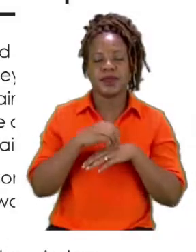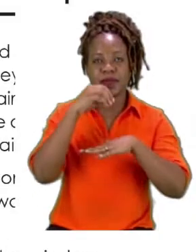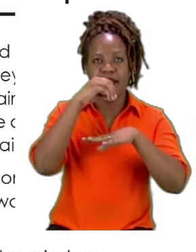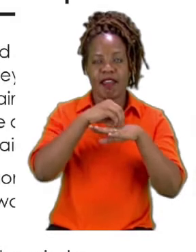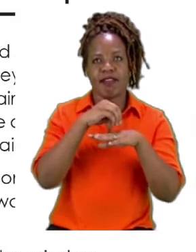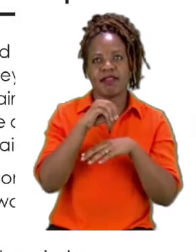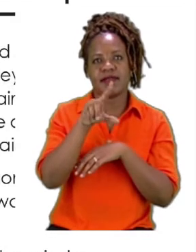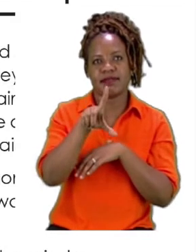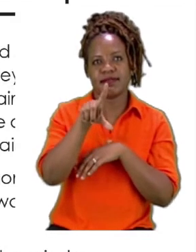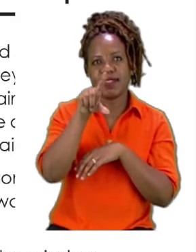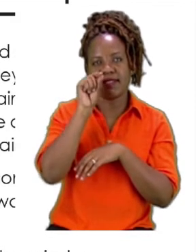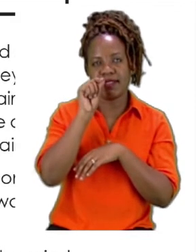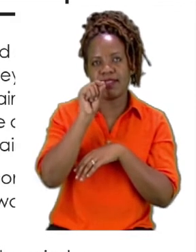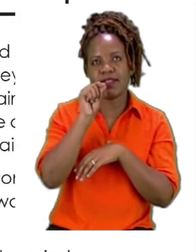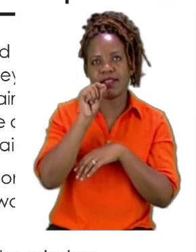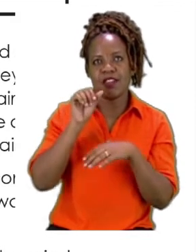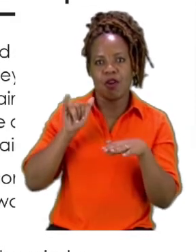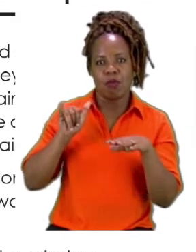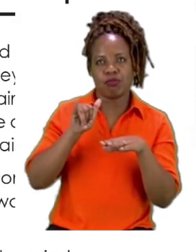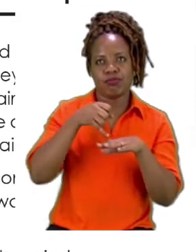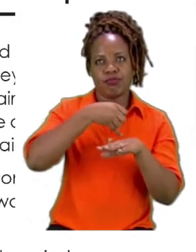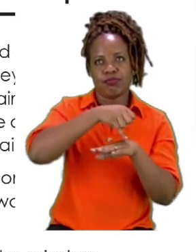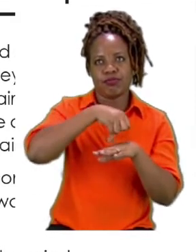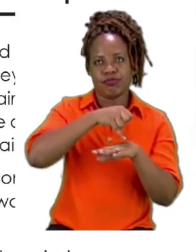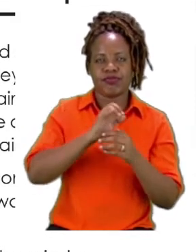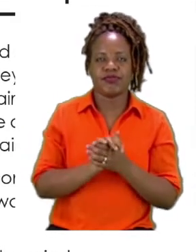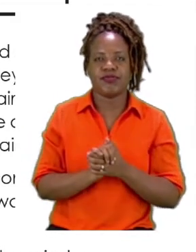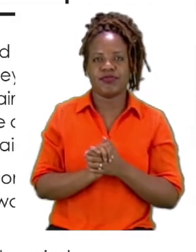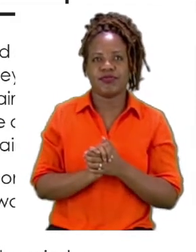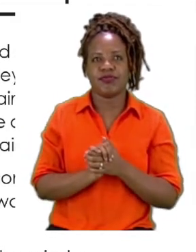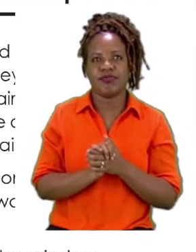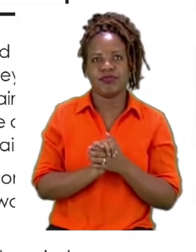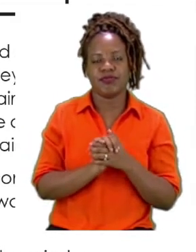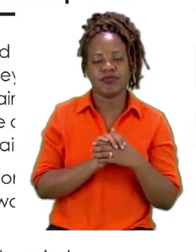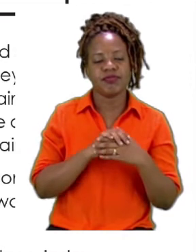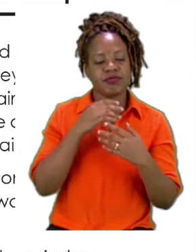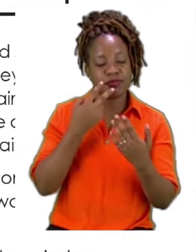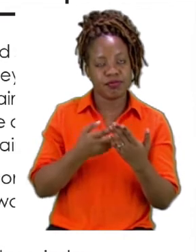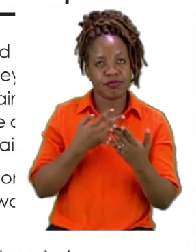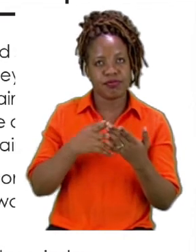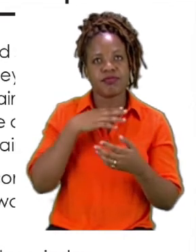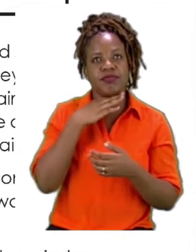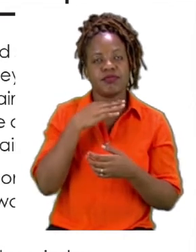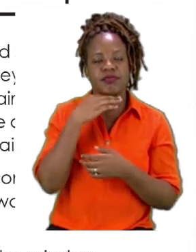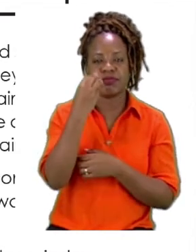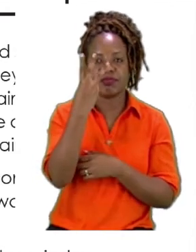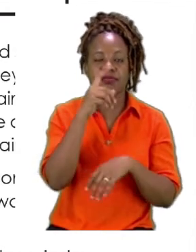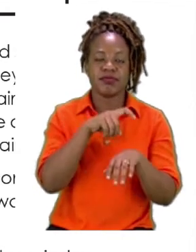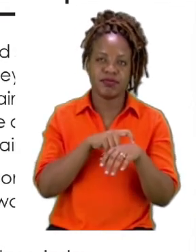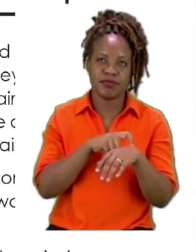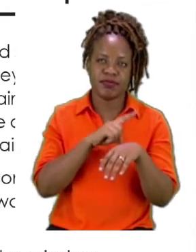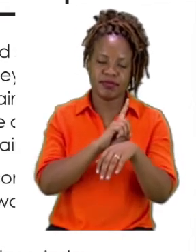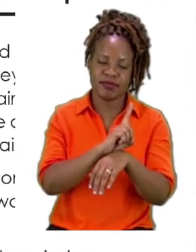the airport. Now we are going to read this passage three times. The first